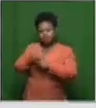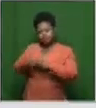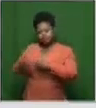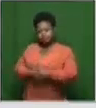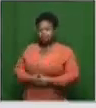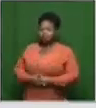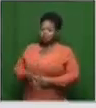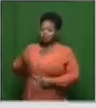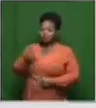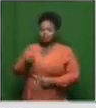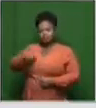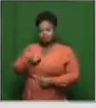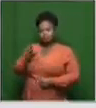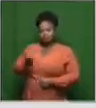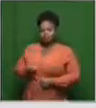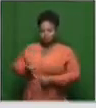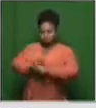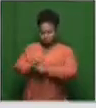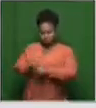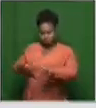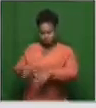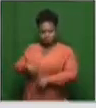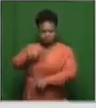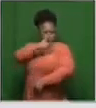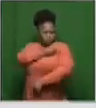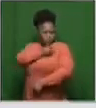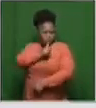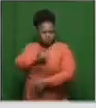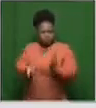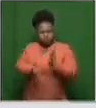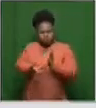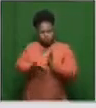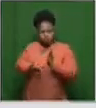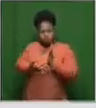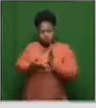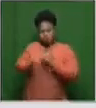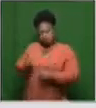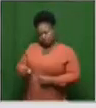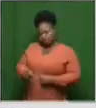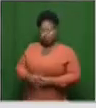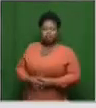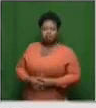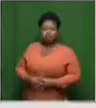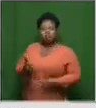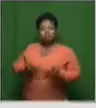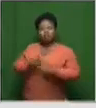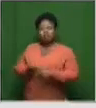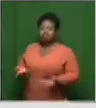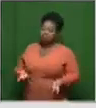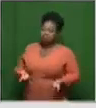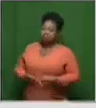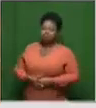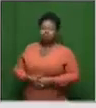with the COVID-19 vaccine is the current technology that is being applied. I mean, the use of, you know,